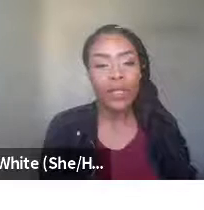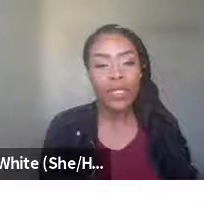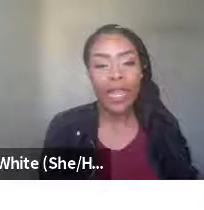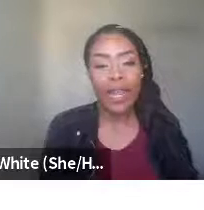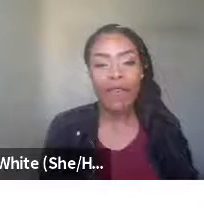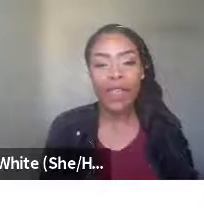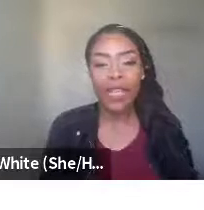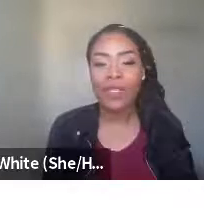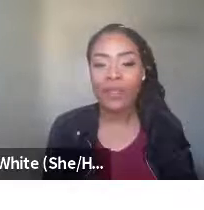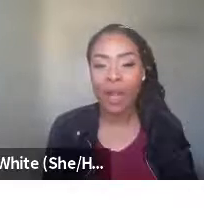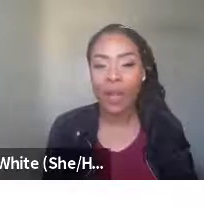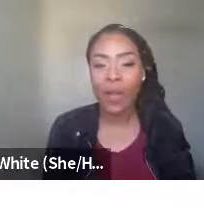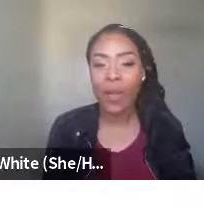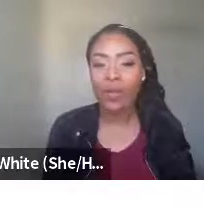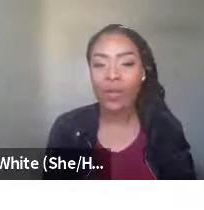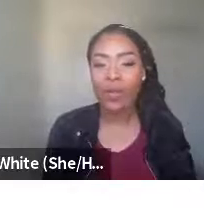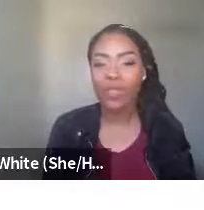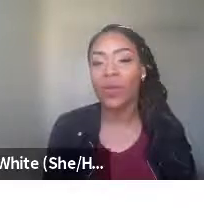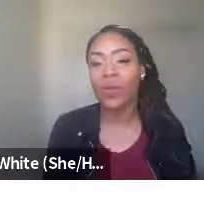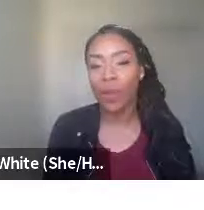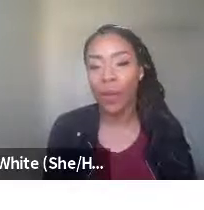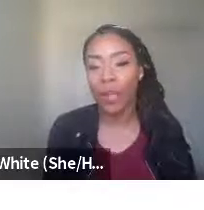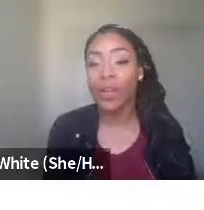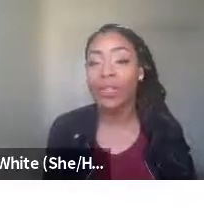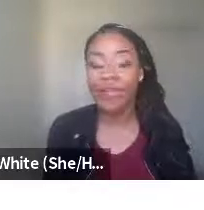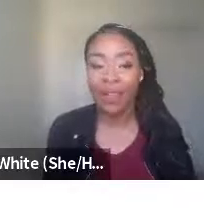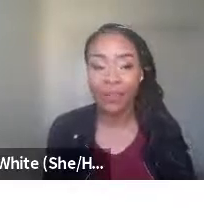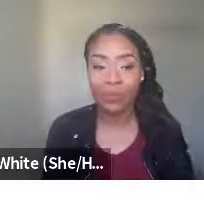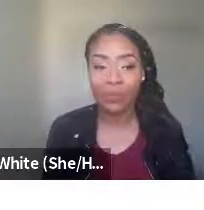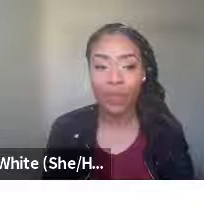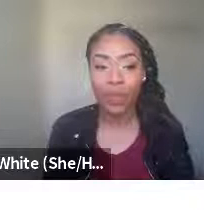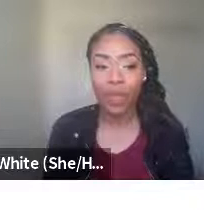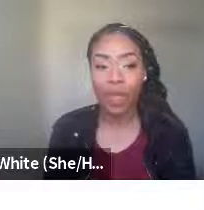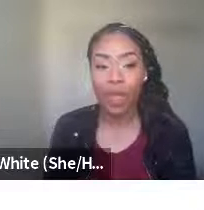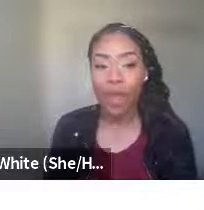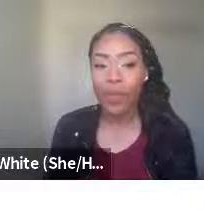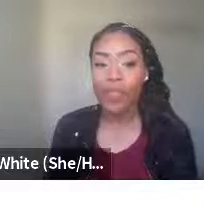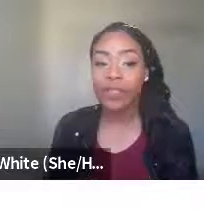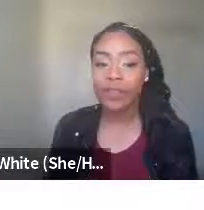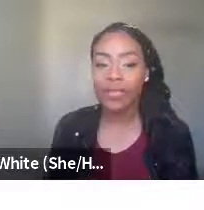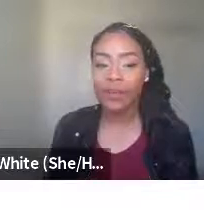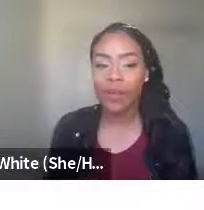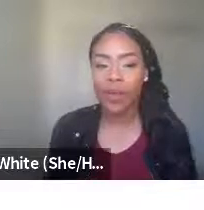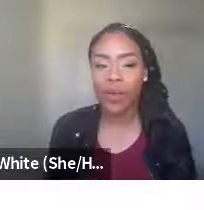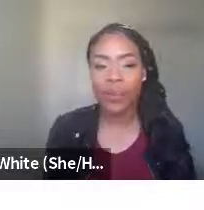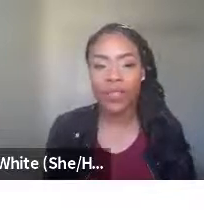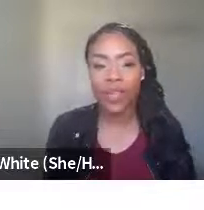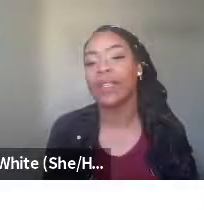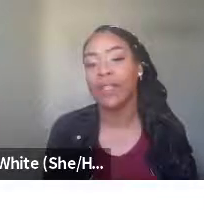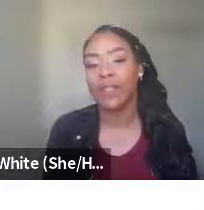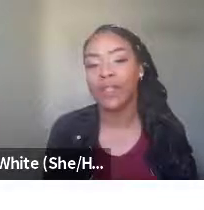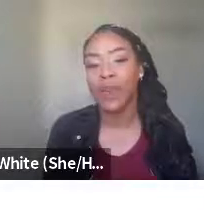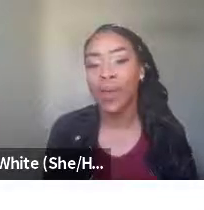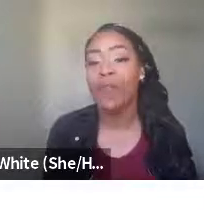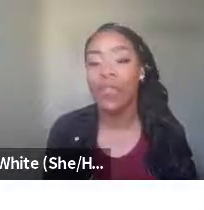Some of my students said, I feel like I'm smart, but most adults don't feel that way. It brings me down. This is the first time someone noticed I was